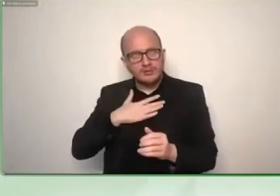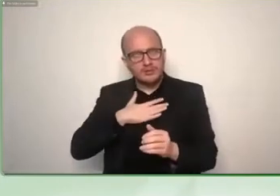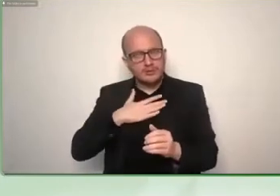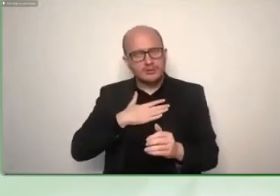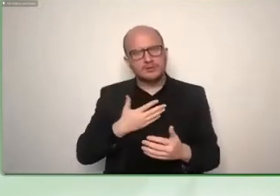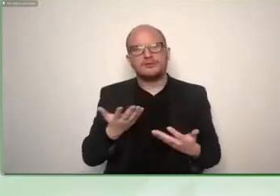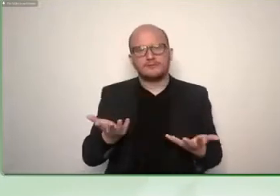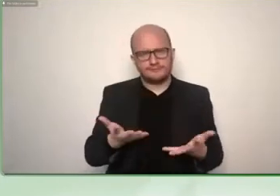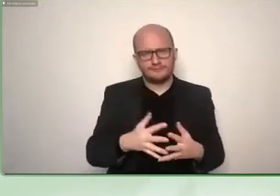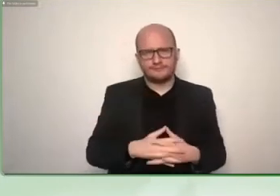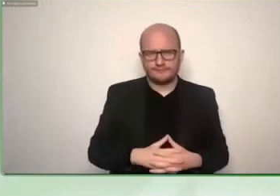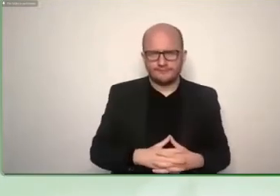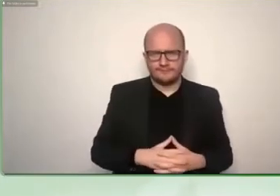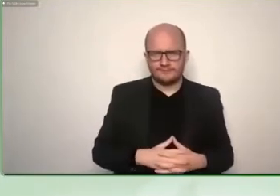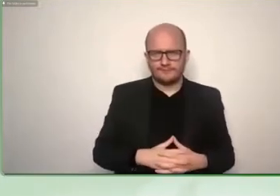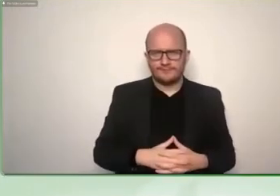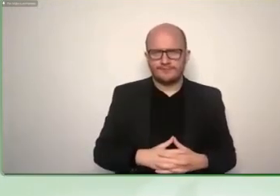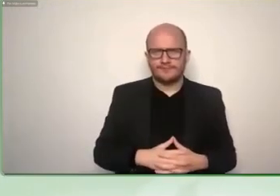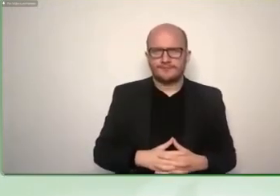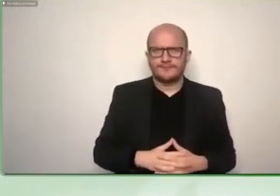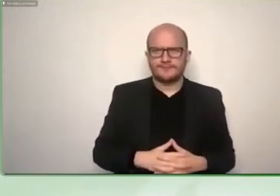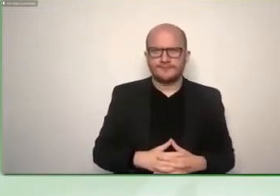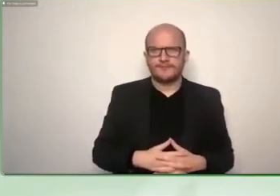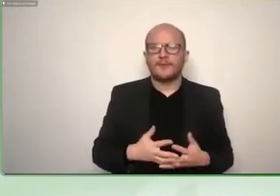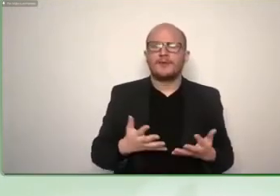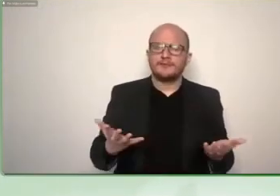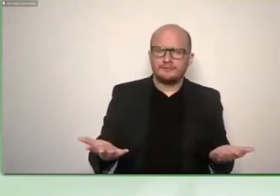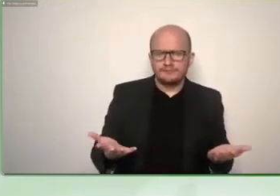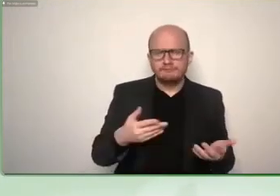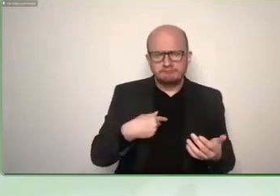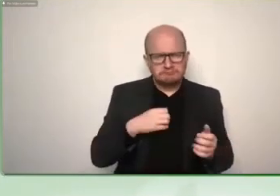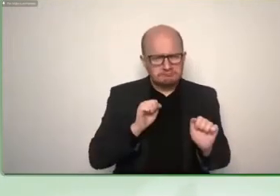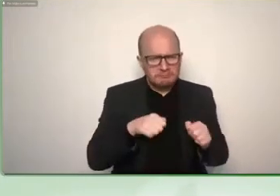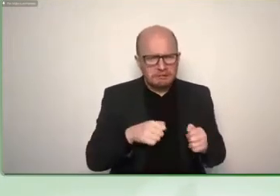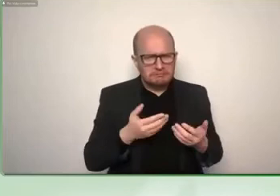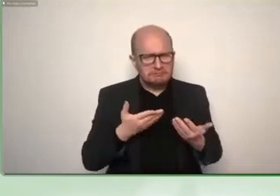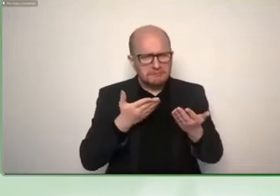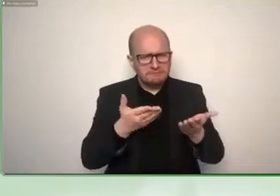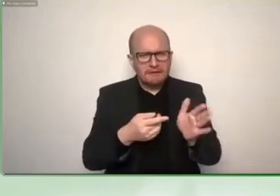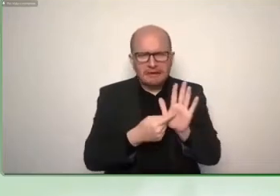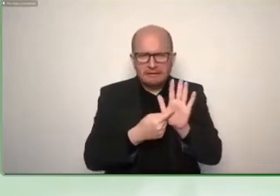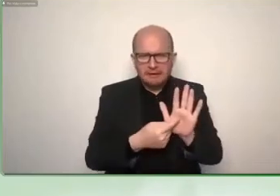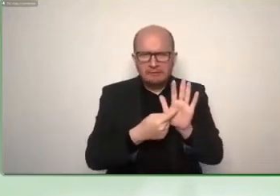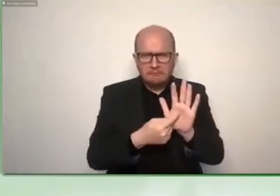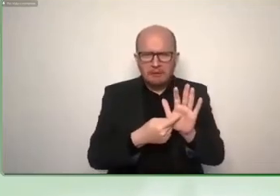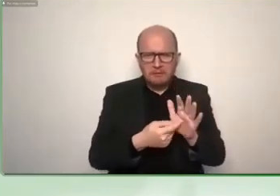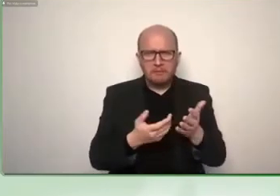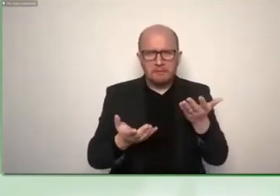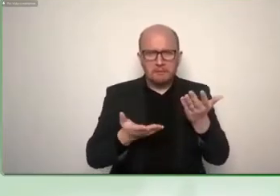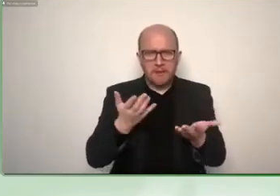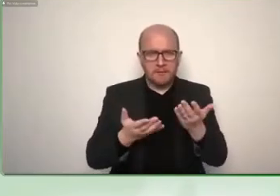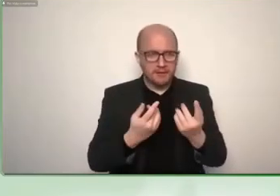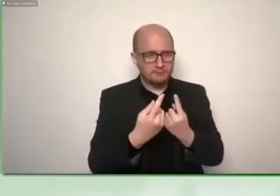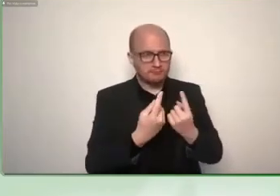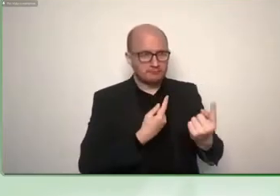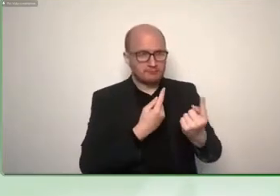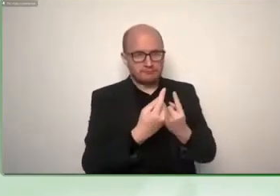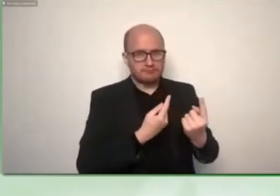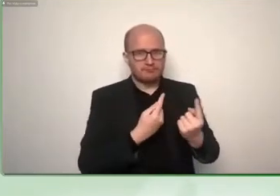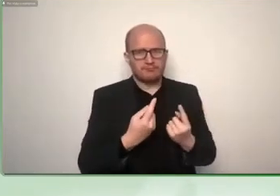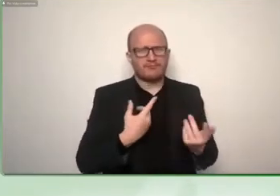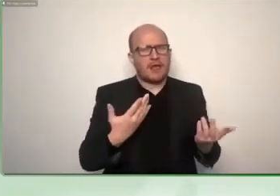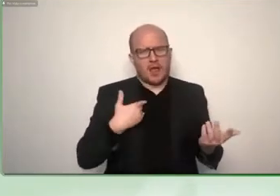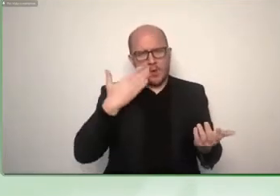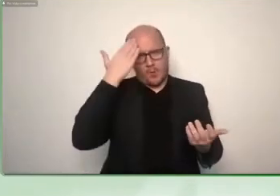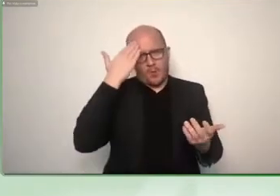listeners and viewers an example so if i'm communicating to you and in i'm not touching you it's kobe time still uh but